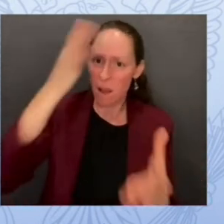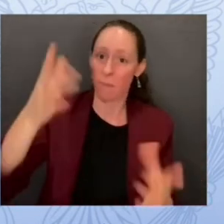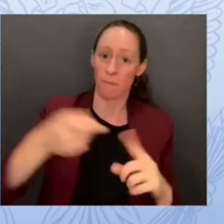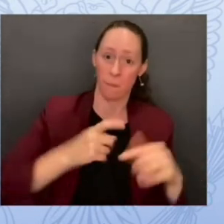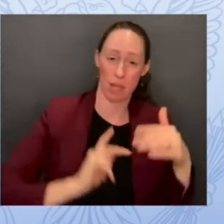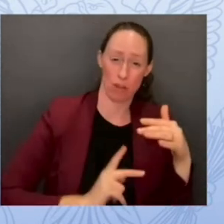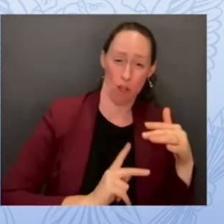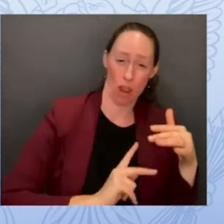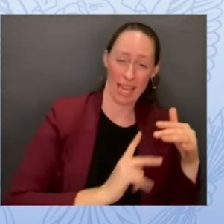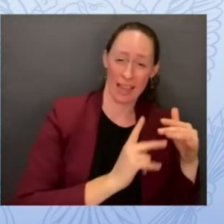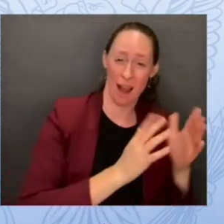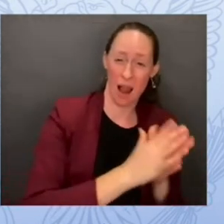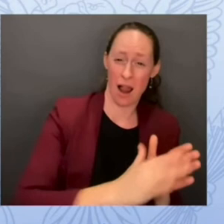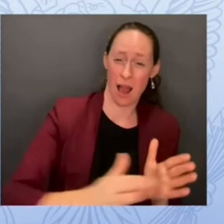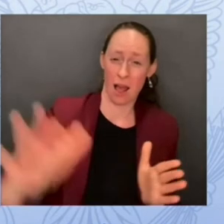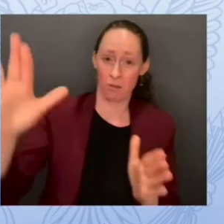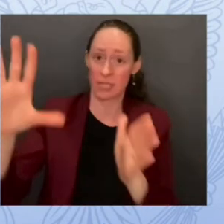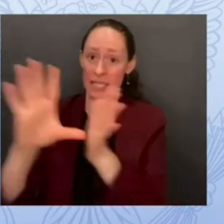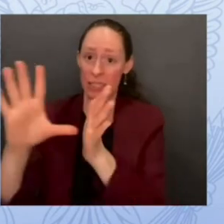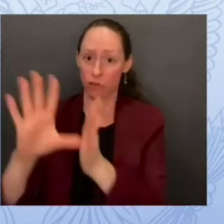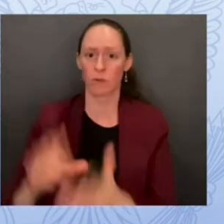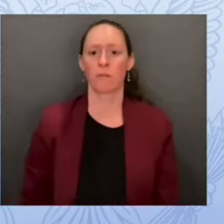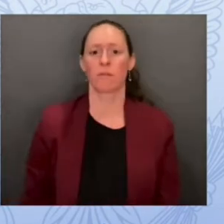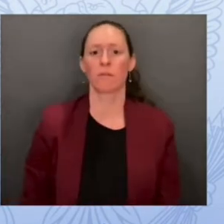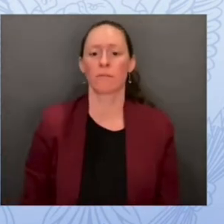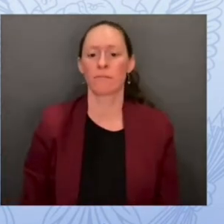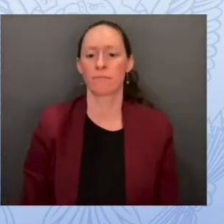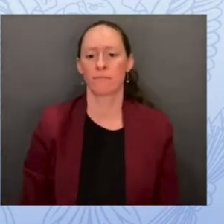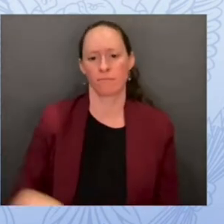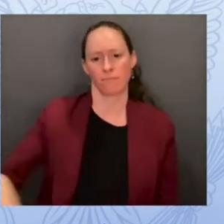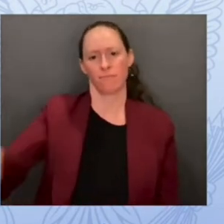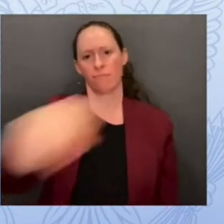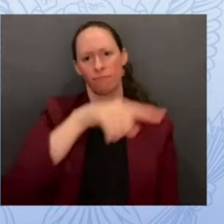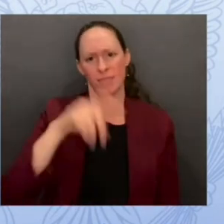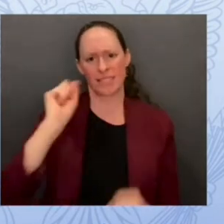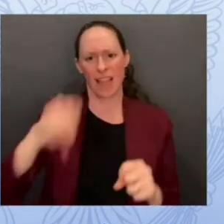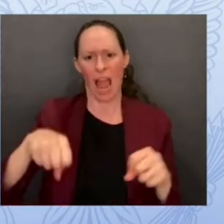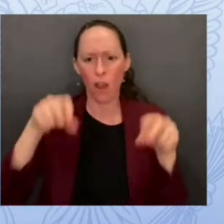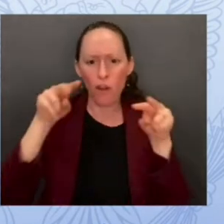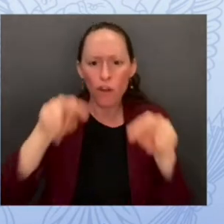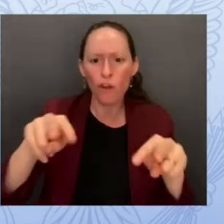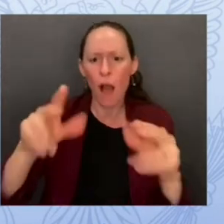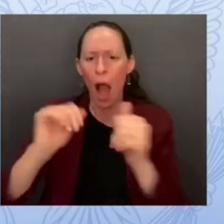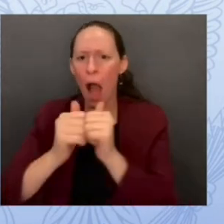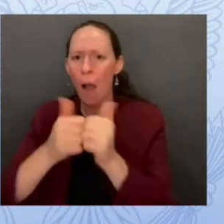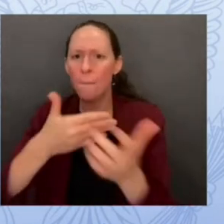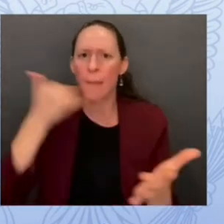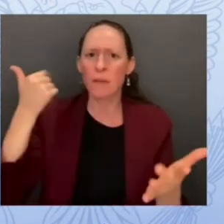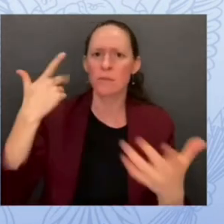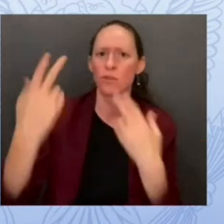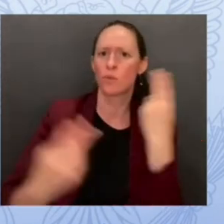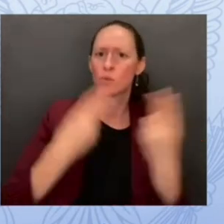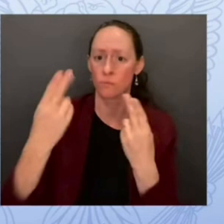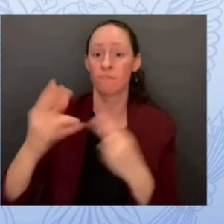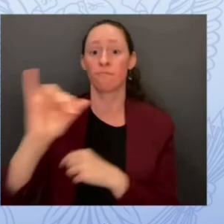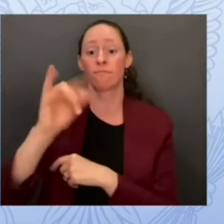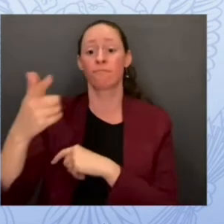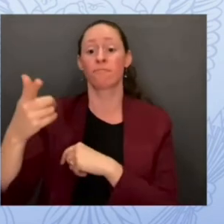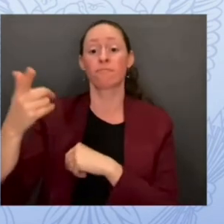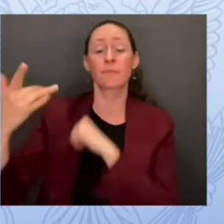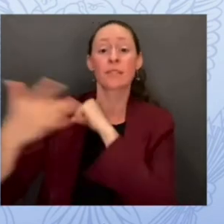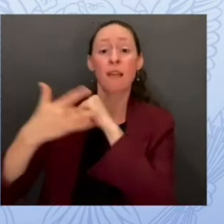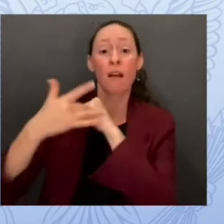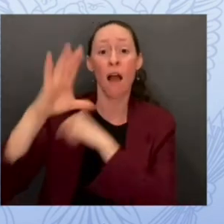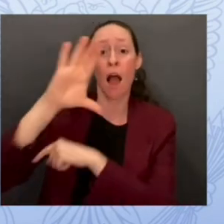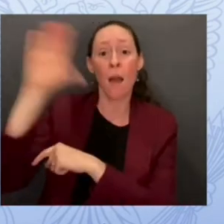can best implement them. We're also working closely with technology manufacturers to ensure that what they provide to